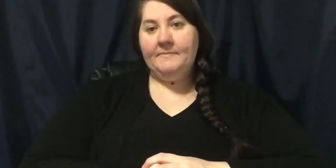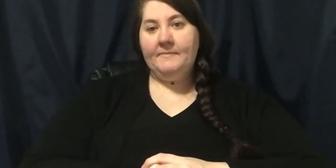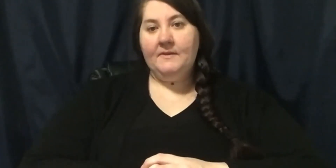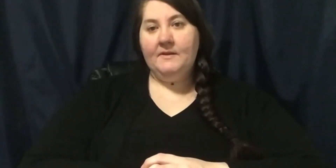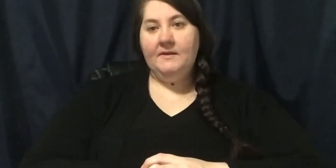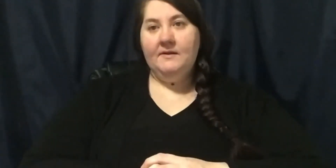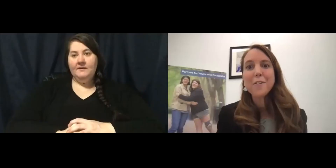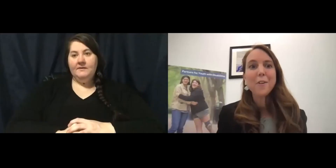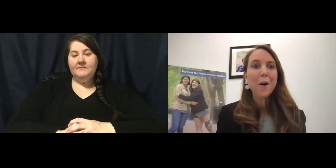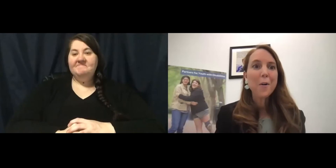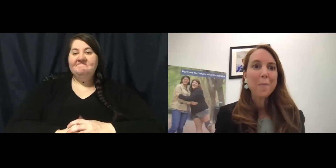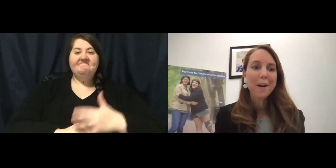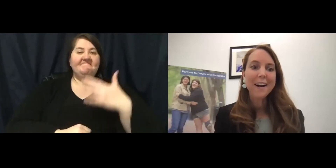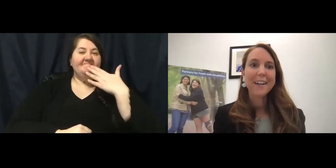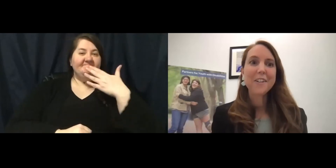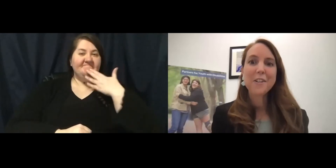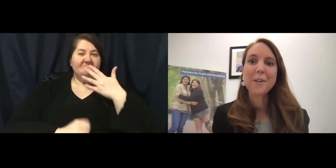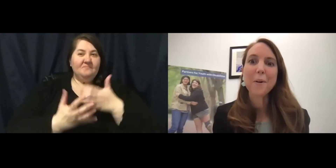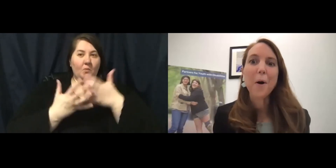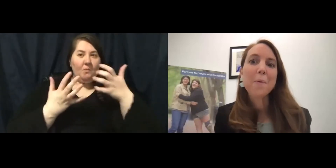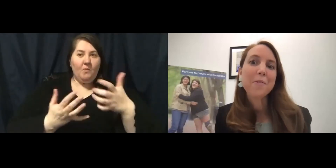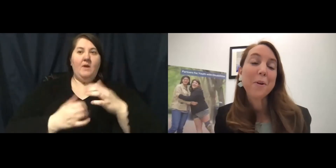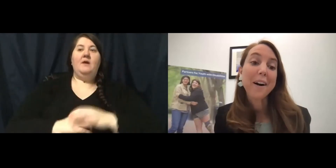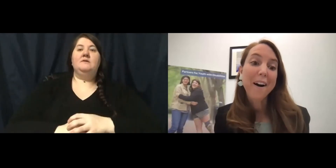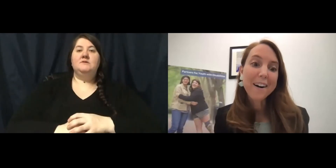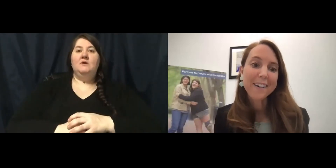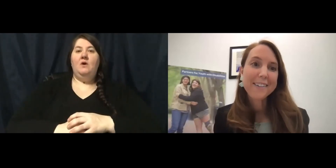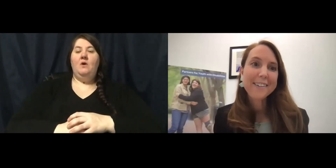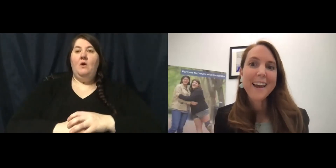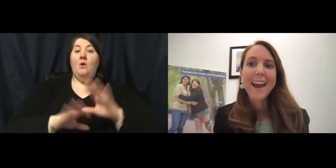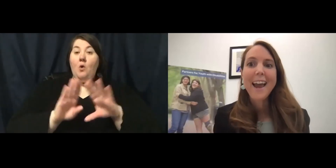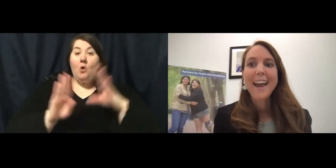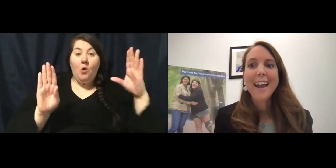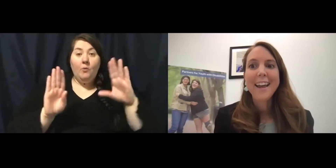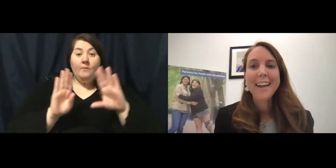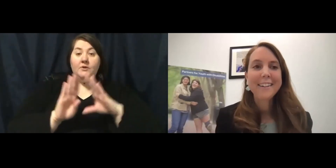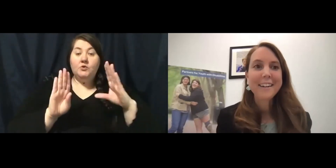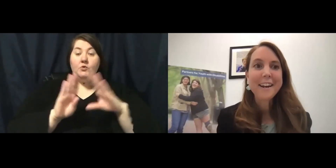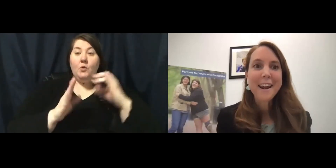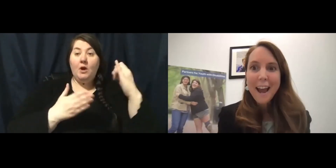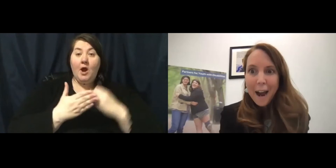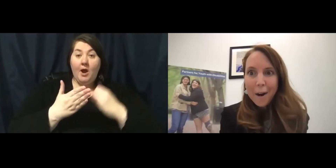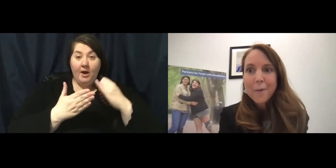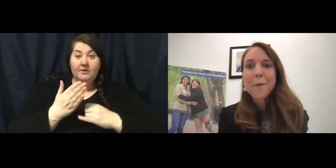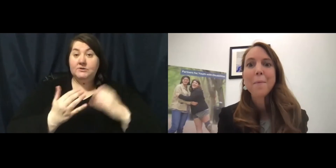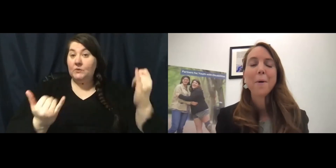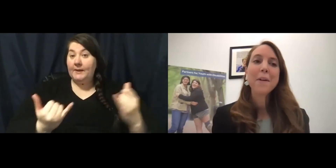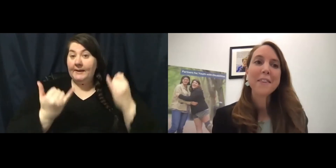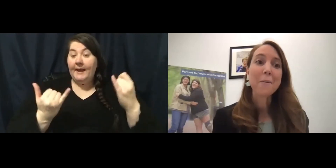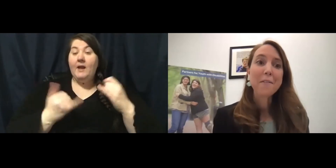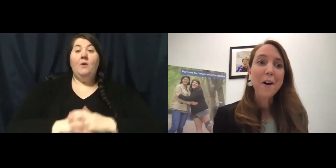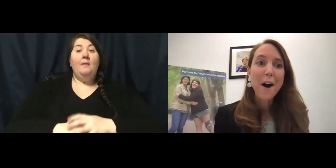Thank you so much to open door arts. And now the